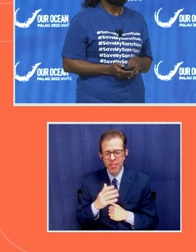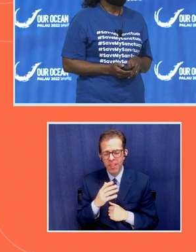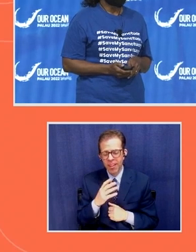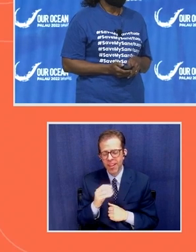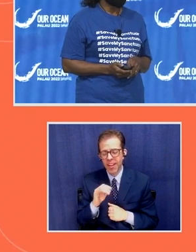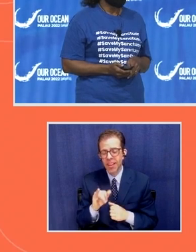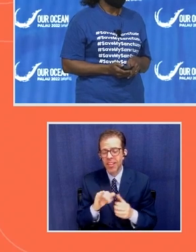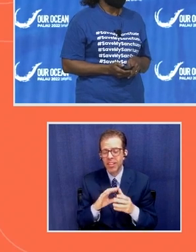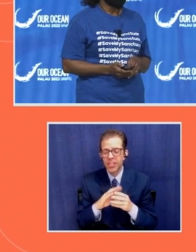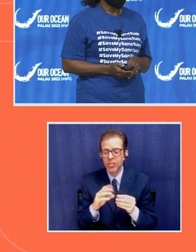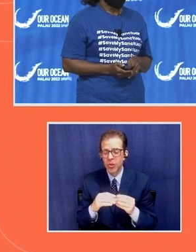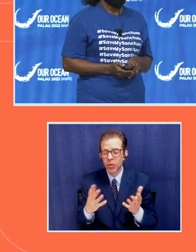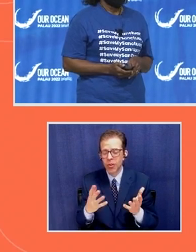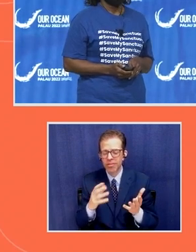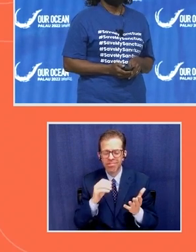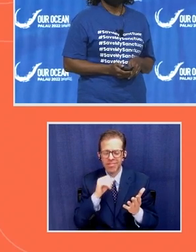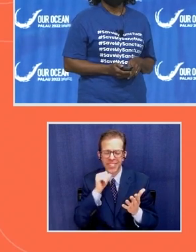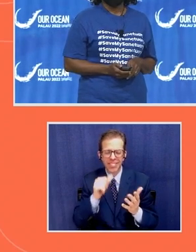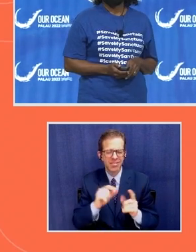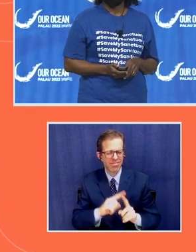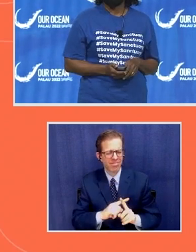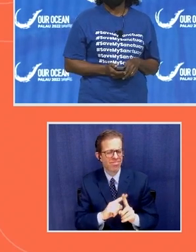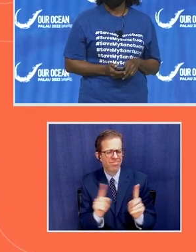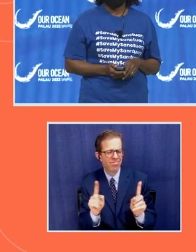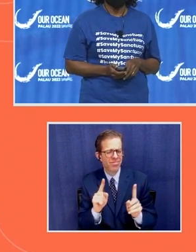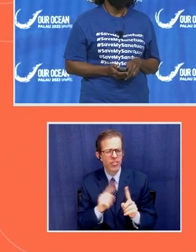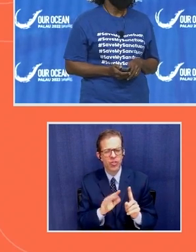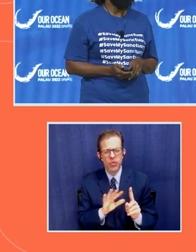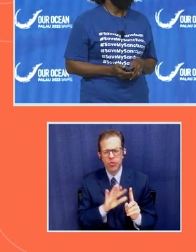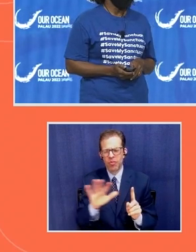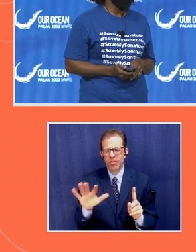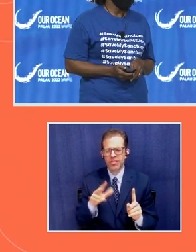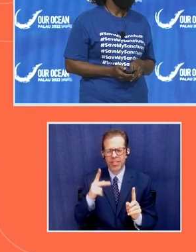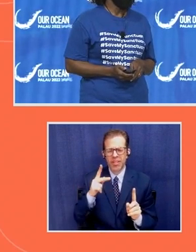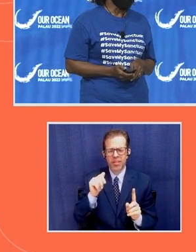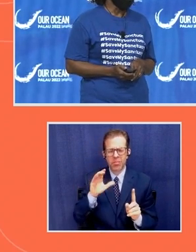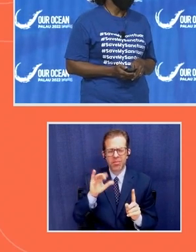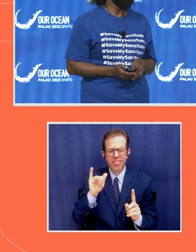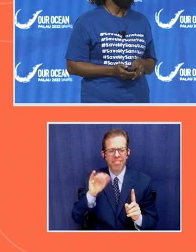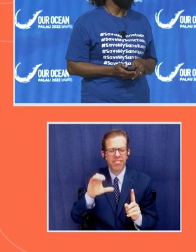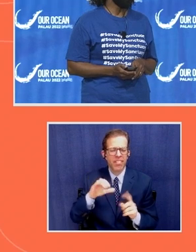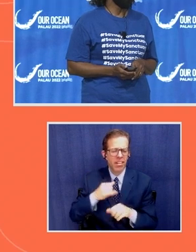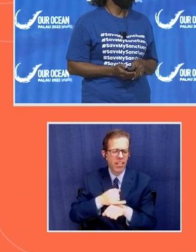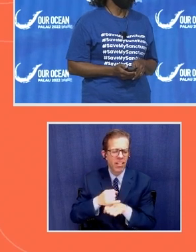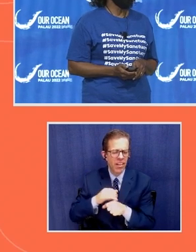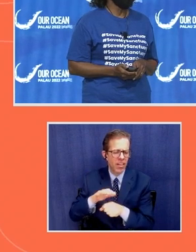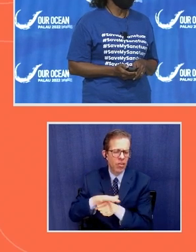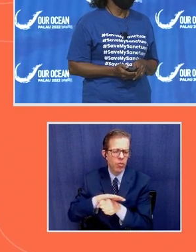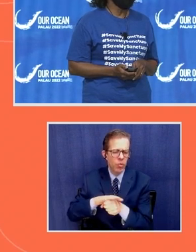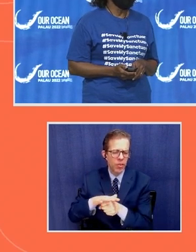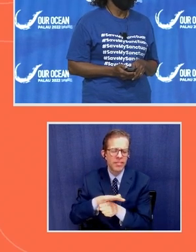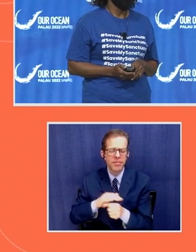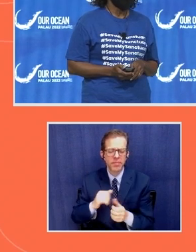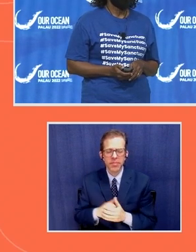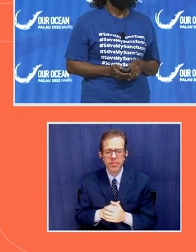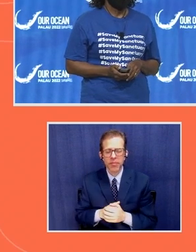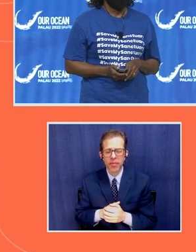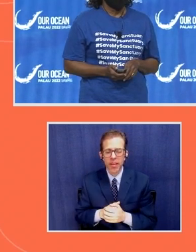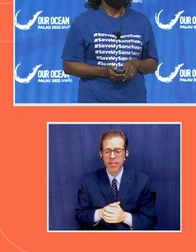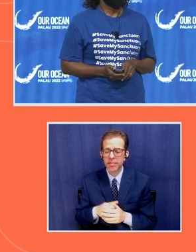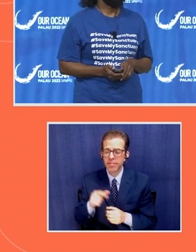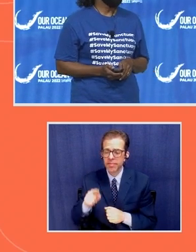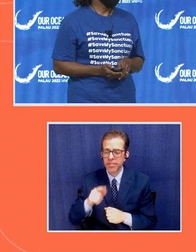is not unusual to the rest of the Pacific Island region. Palau women fishery is an old tradition